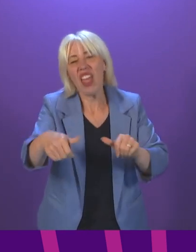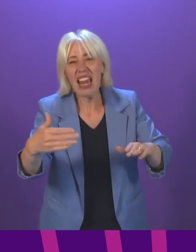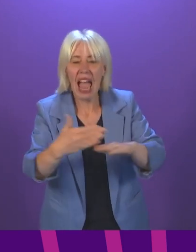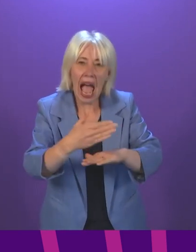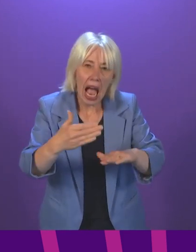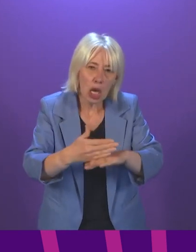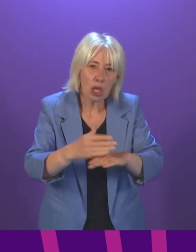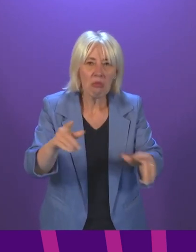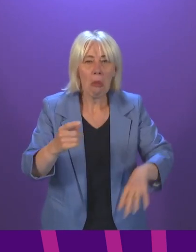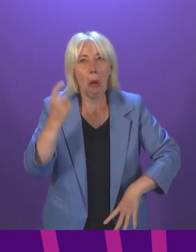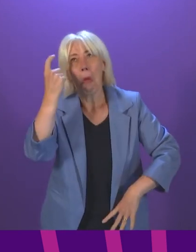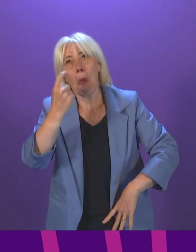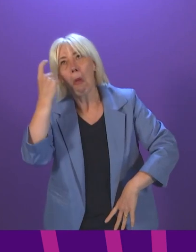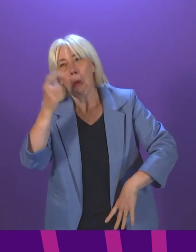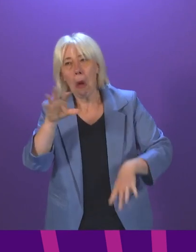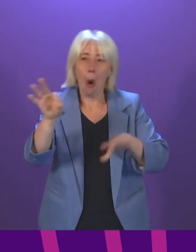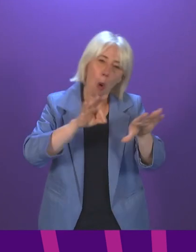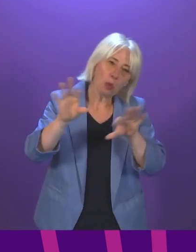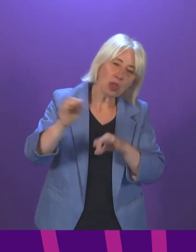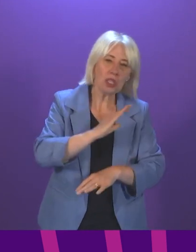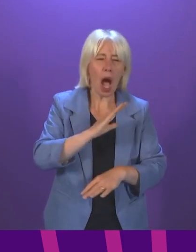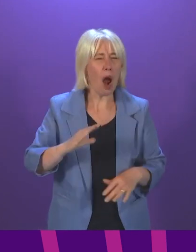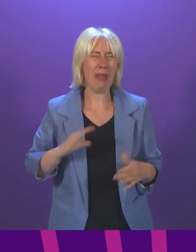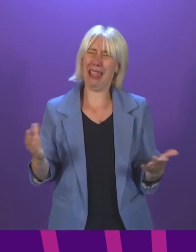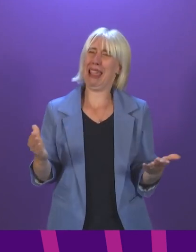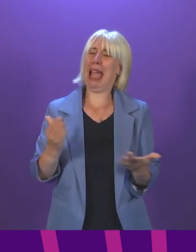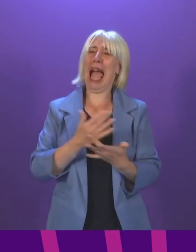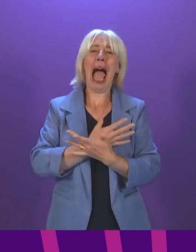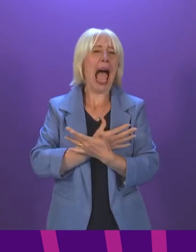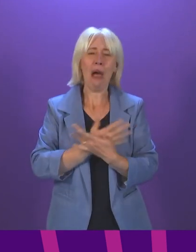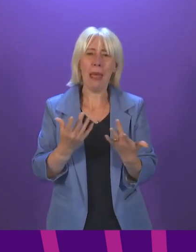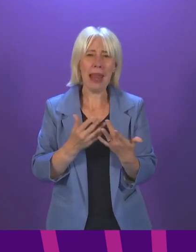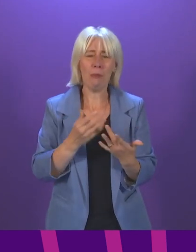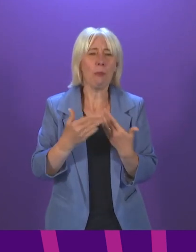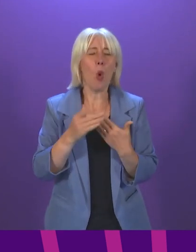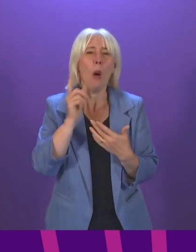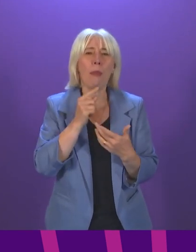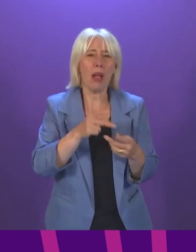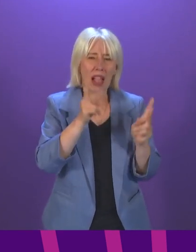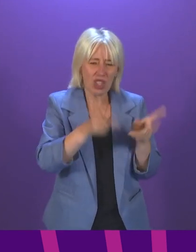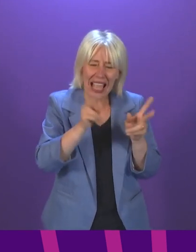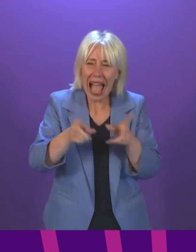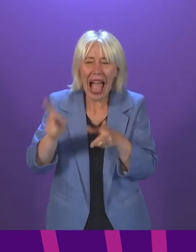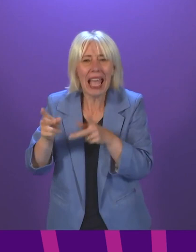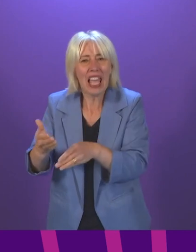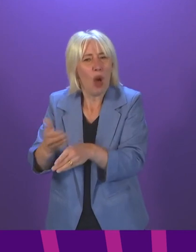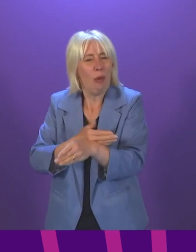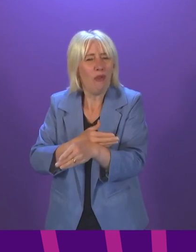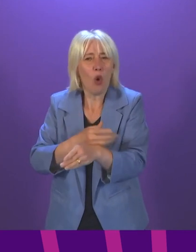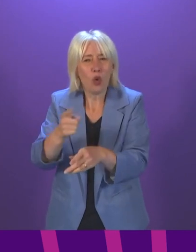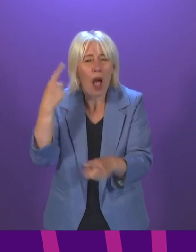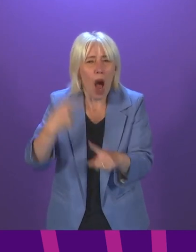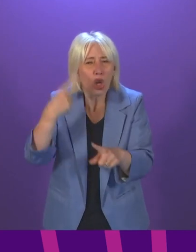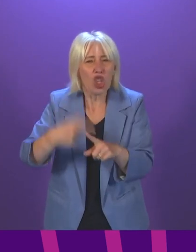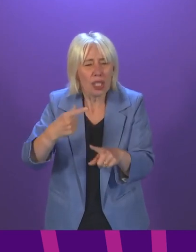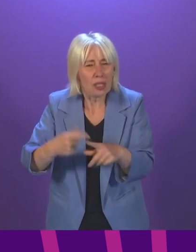to consider options about what happens with the British Army. How many more Lillian Briggs need to happen in the next week before we take urgent action? How many